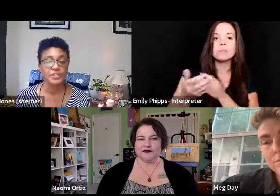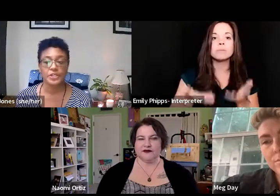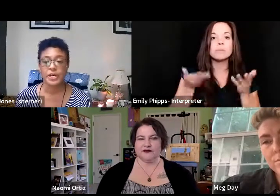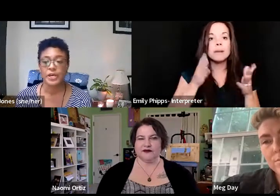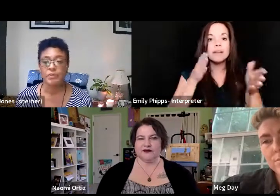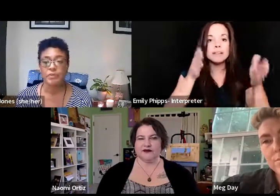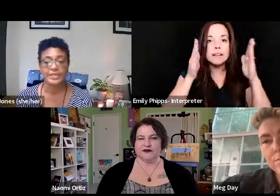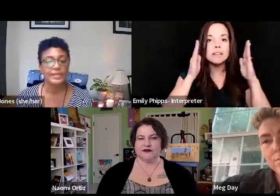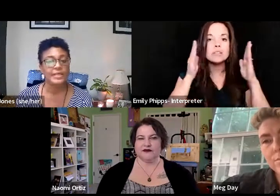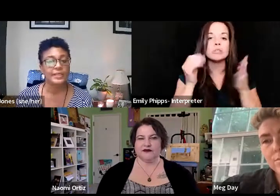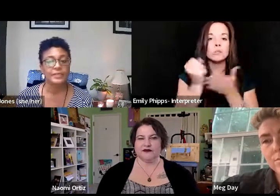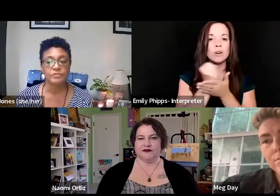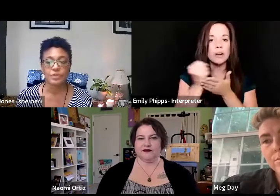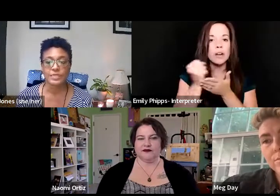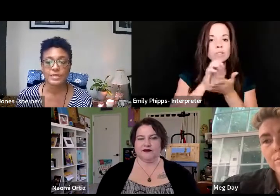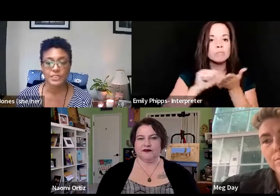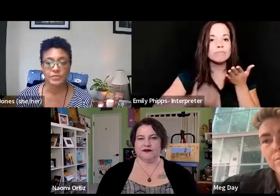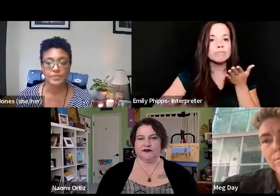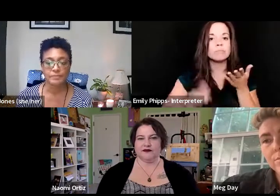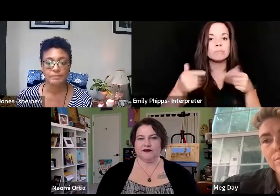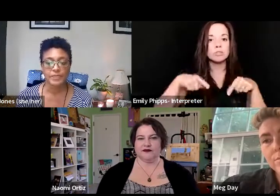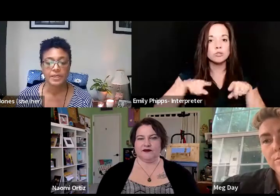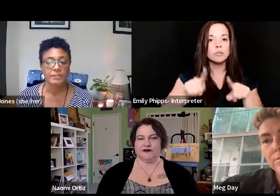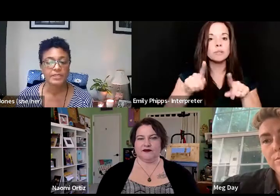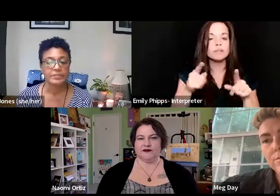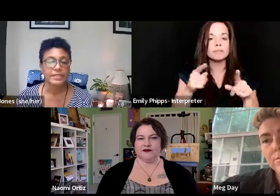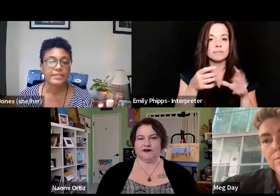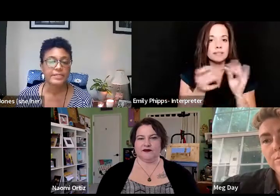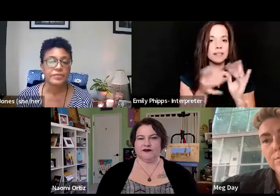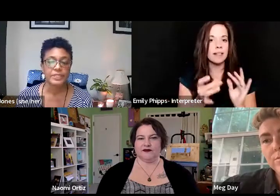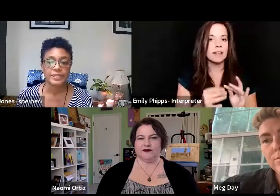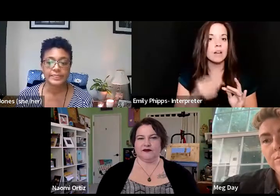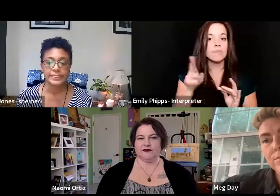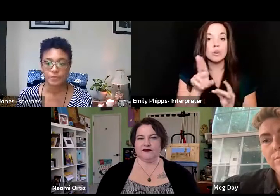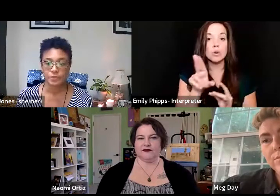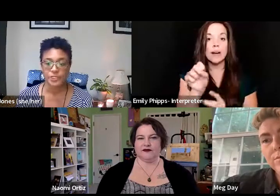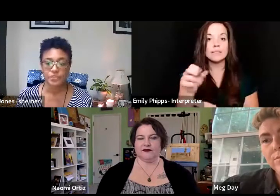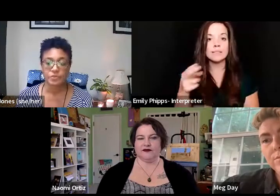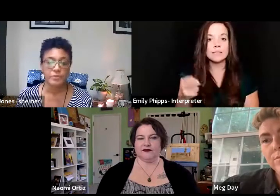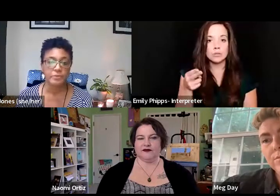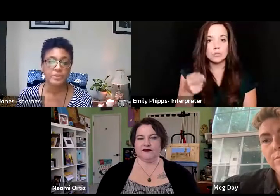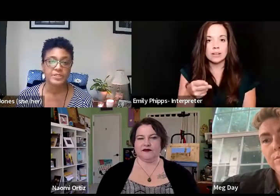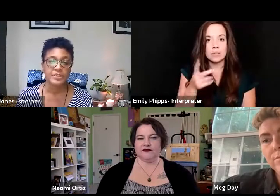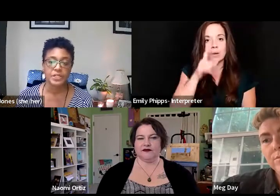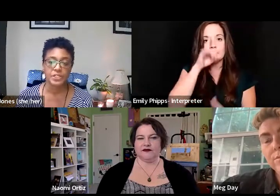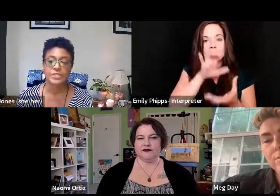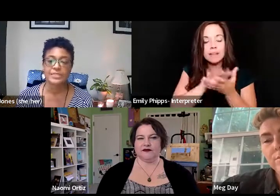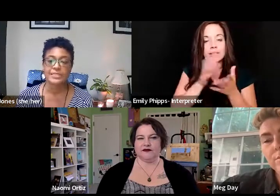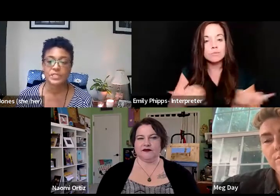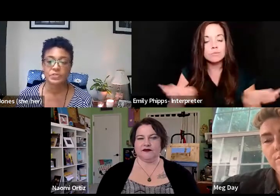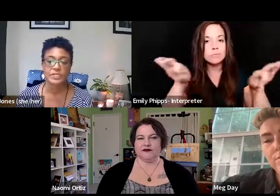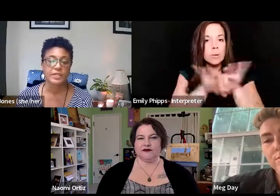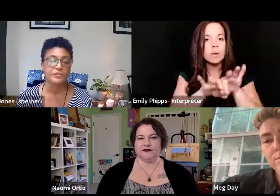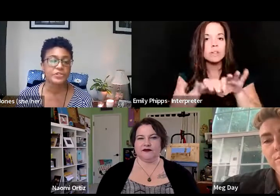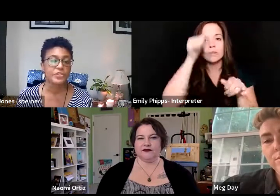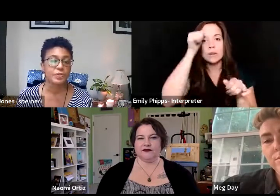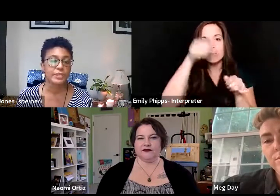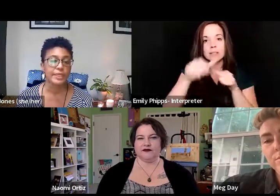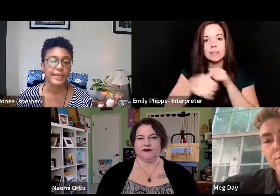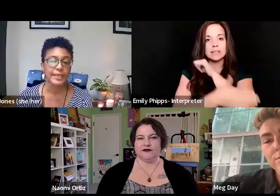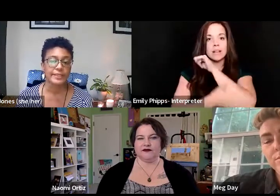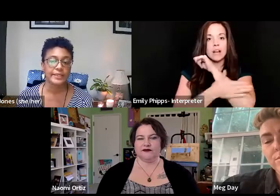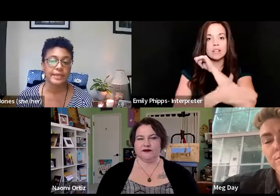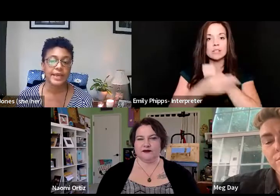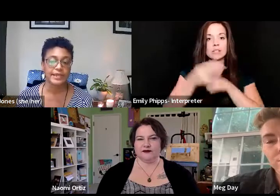erasure within the telling of US history, believing it is critically important to remember this country's history of